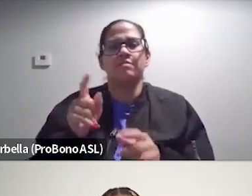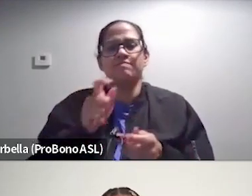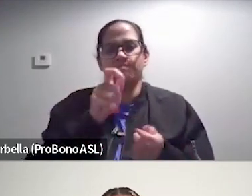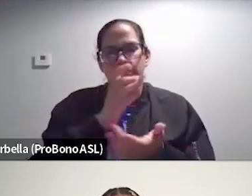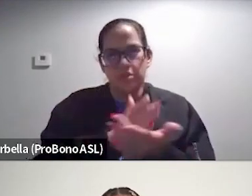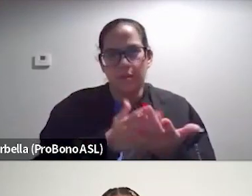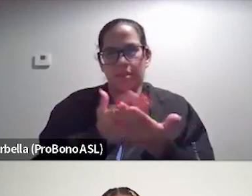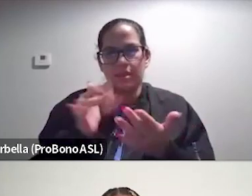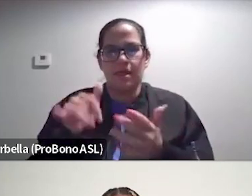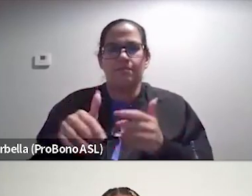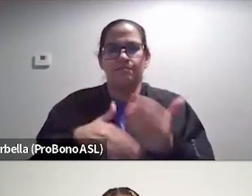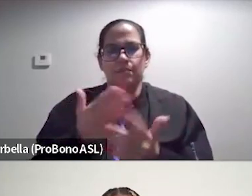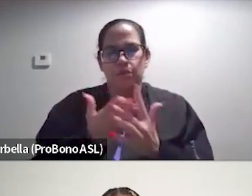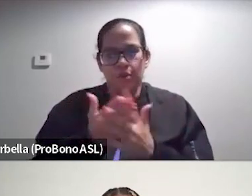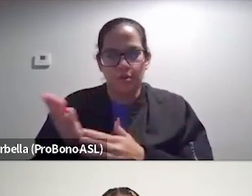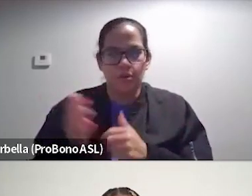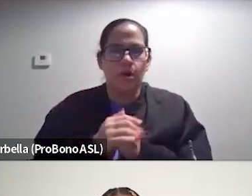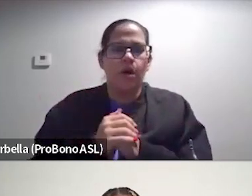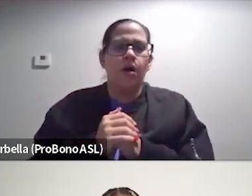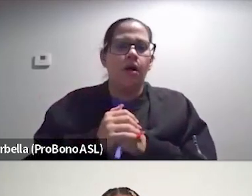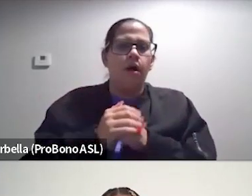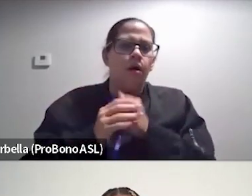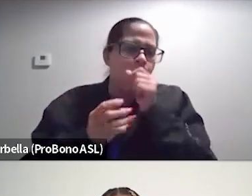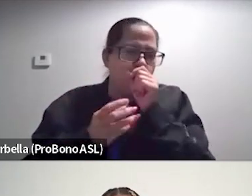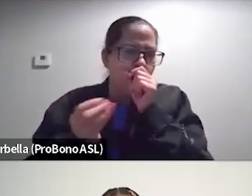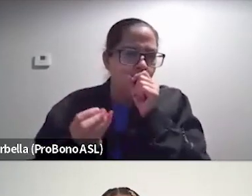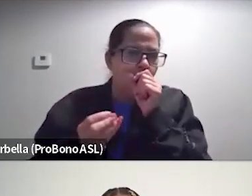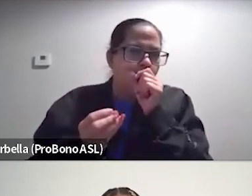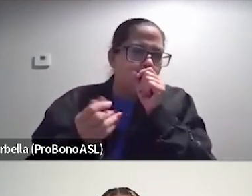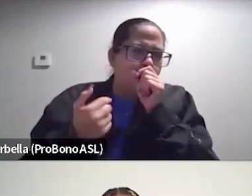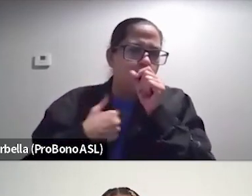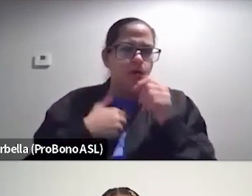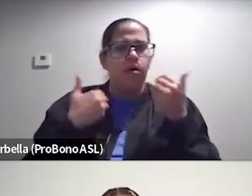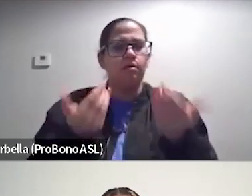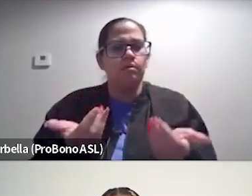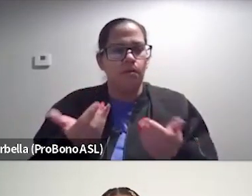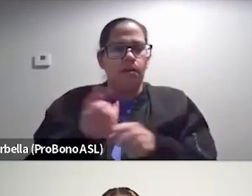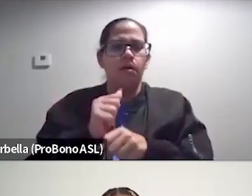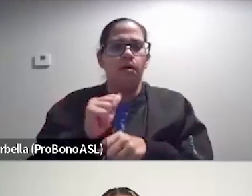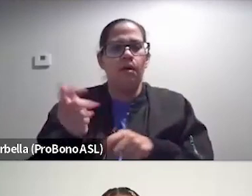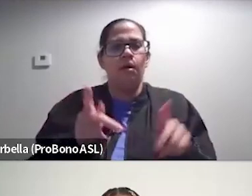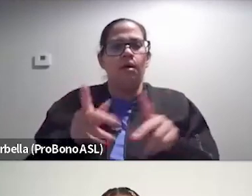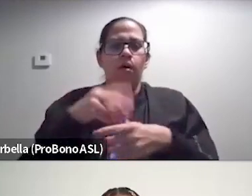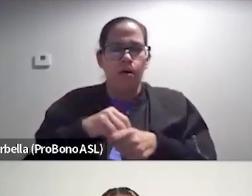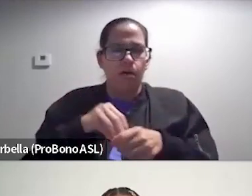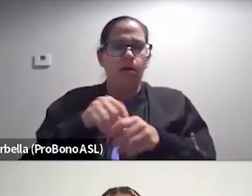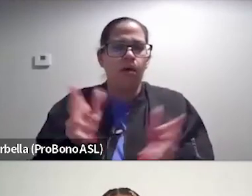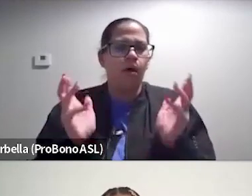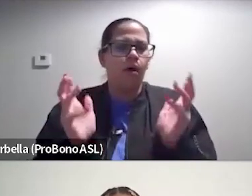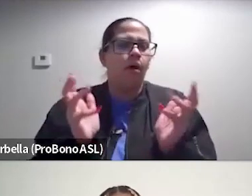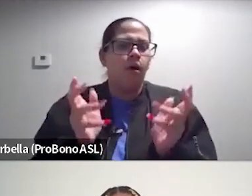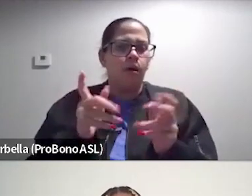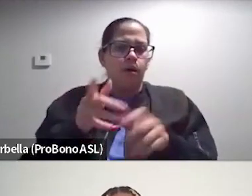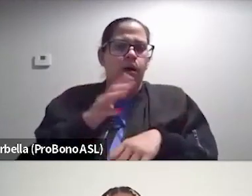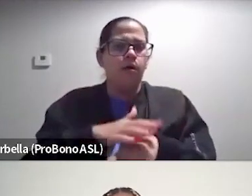things that carry through. Um, and, uh, let's go ahead and get some other voices involved in the conversation. Actually, Larry, since you were called